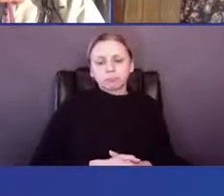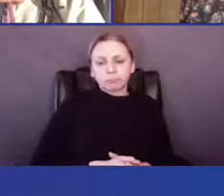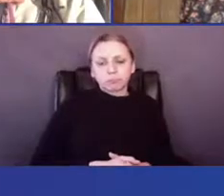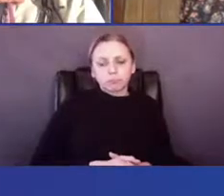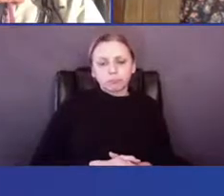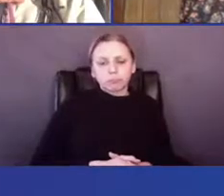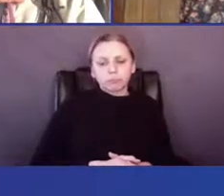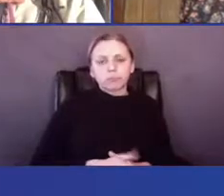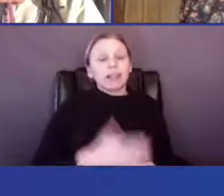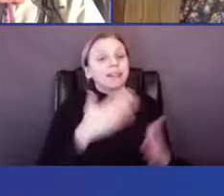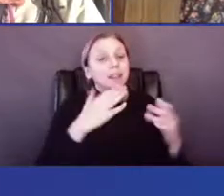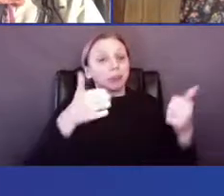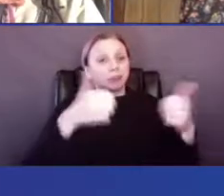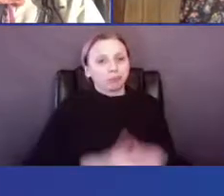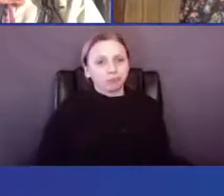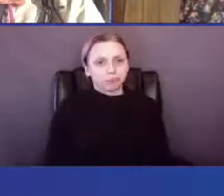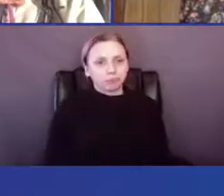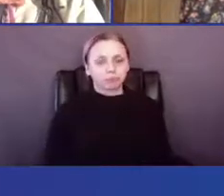thank you.